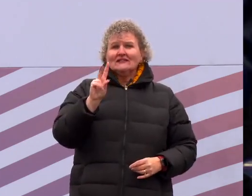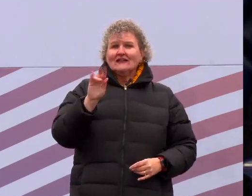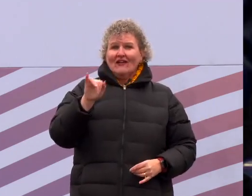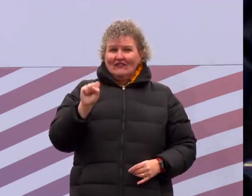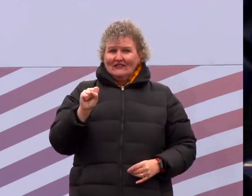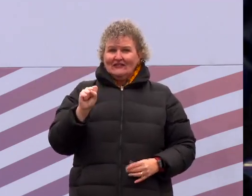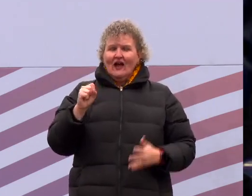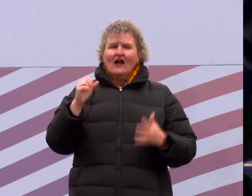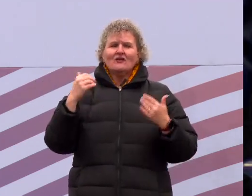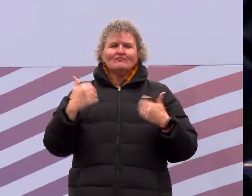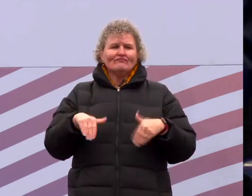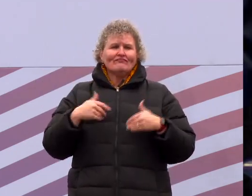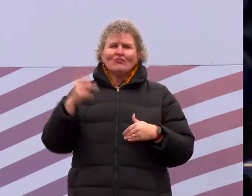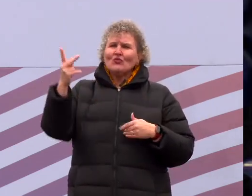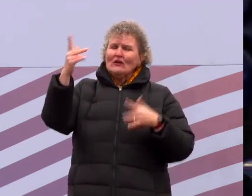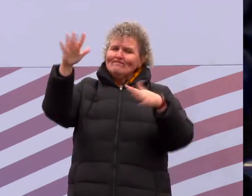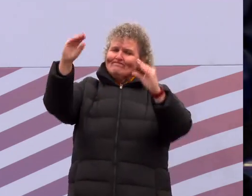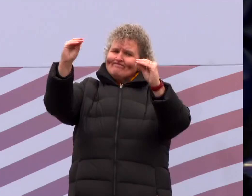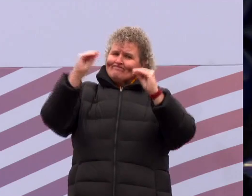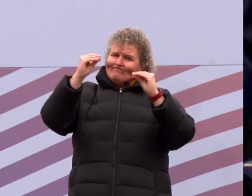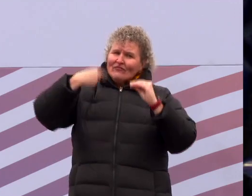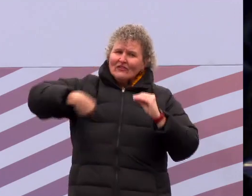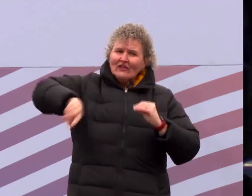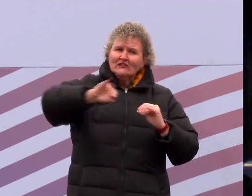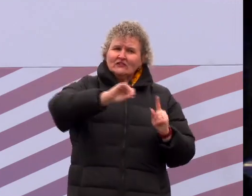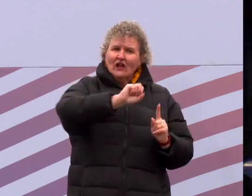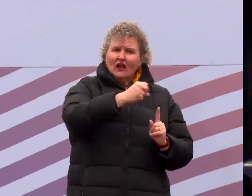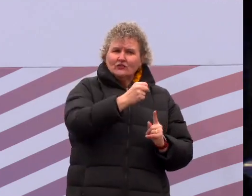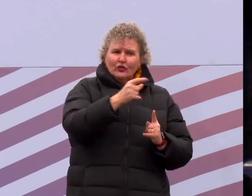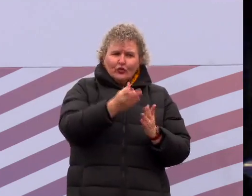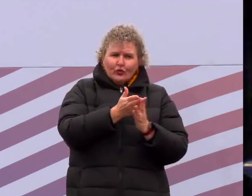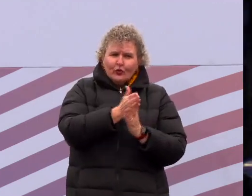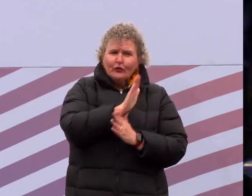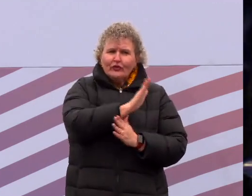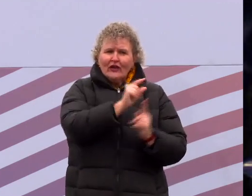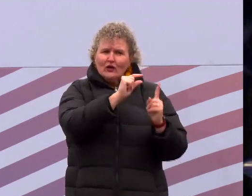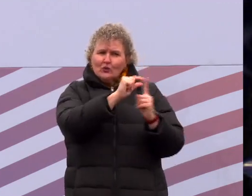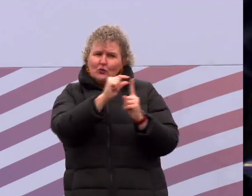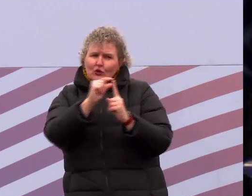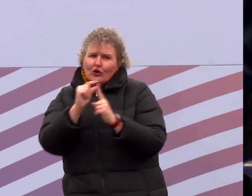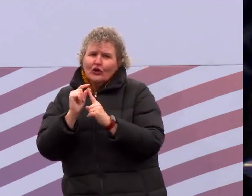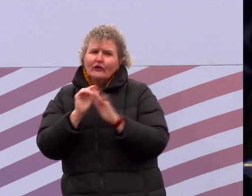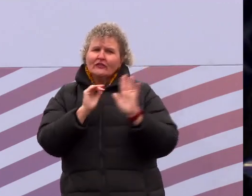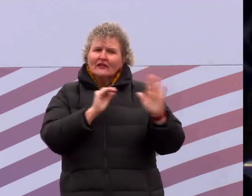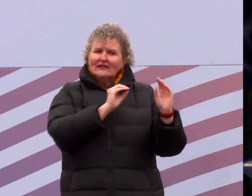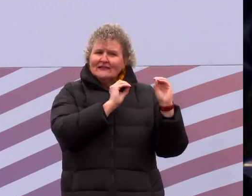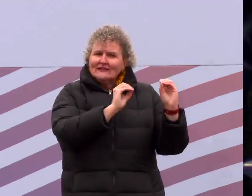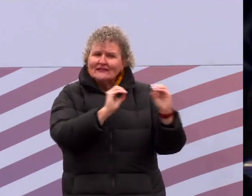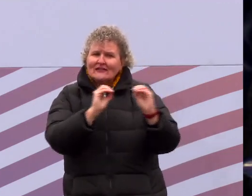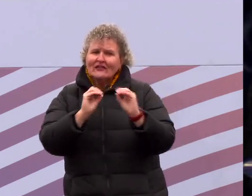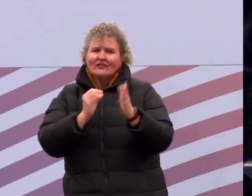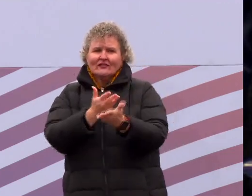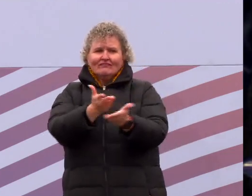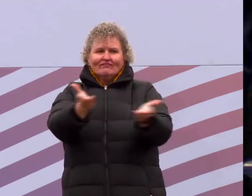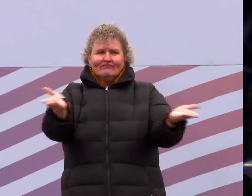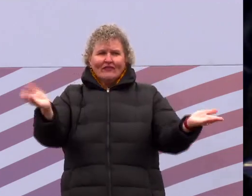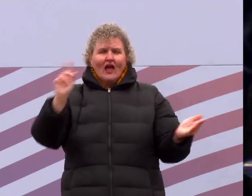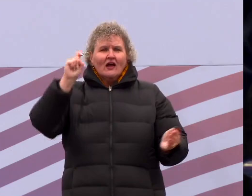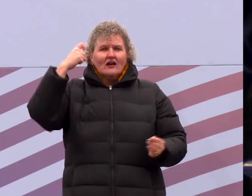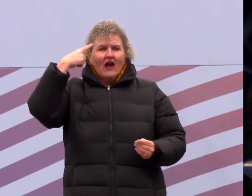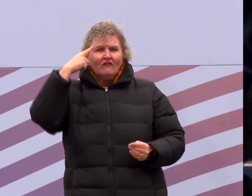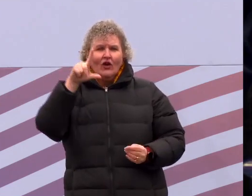through your word, Lord, instruct them that they together will have great success. And we know,